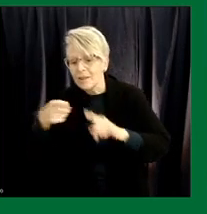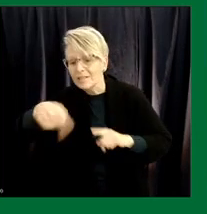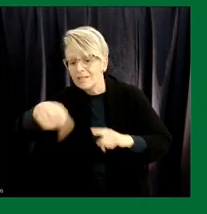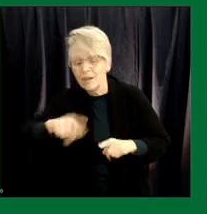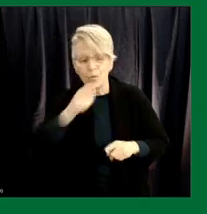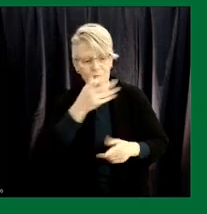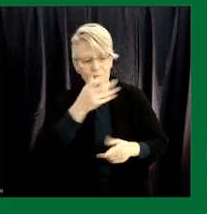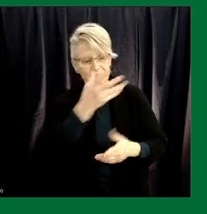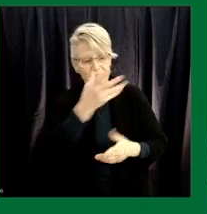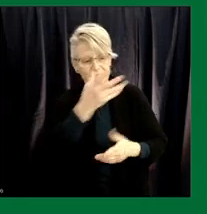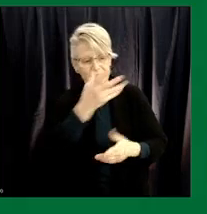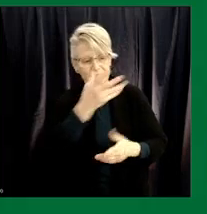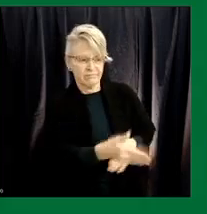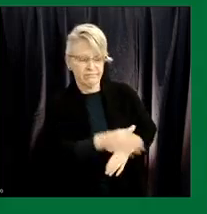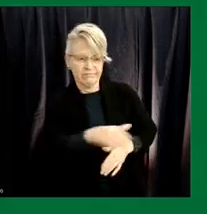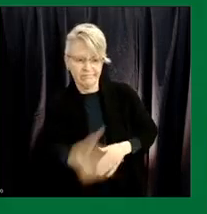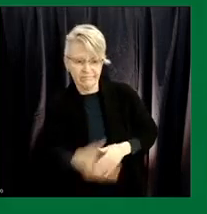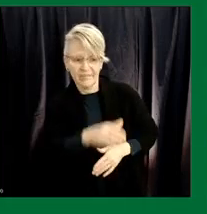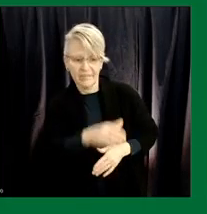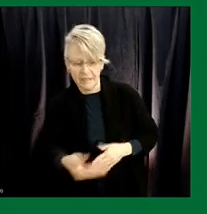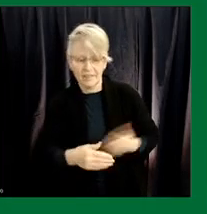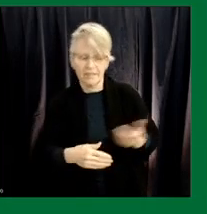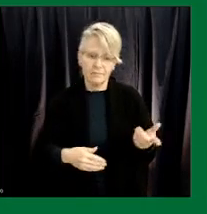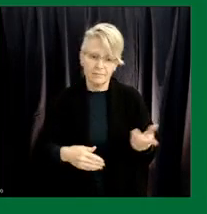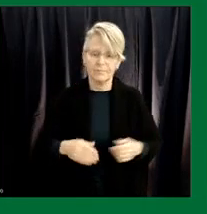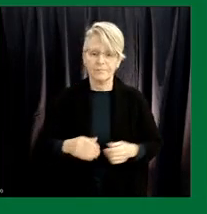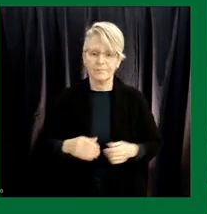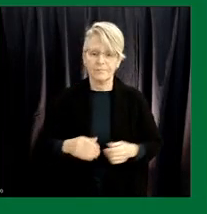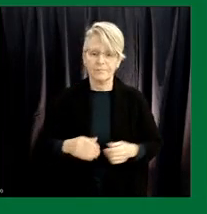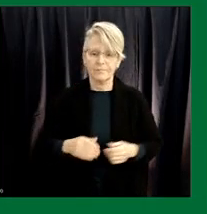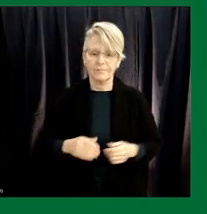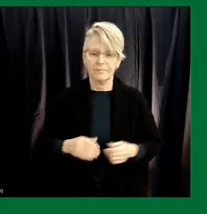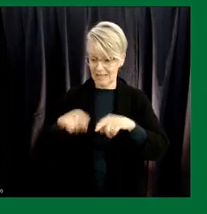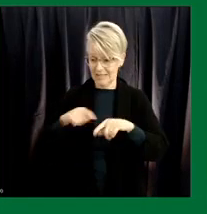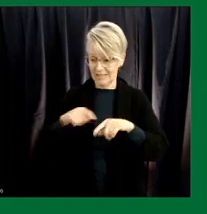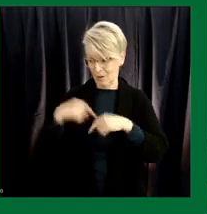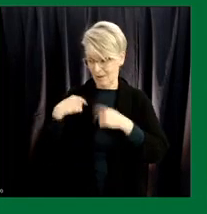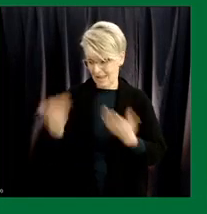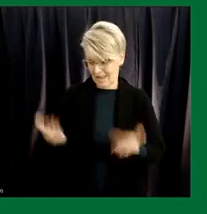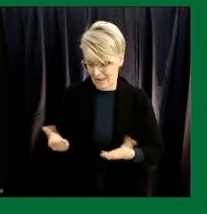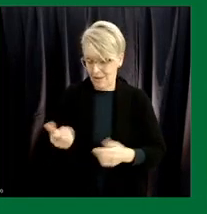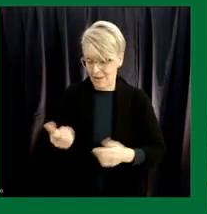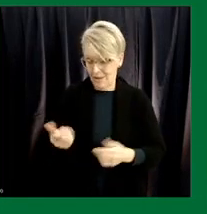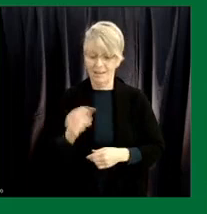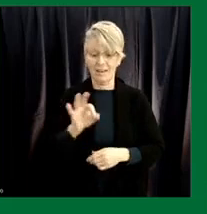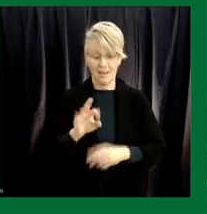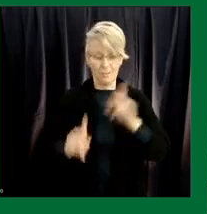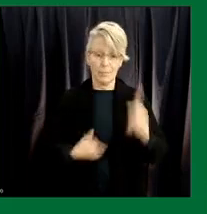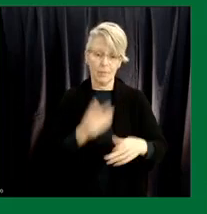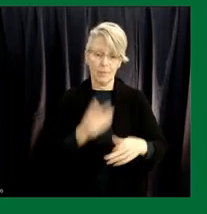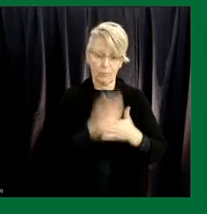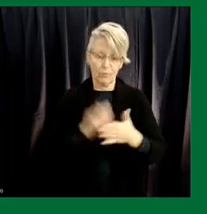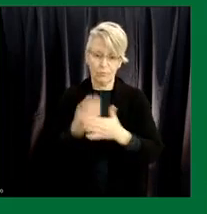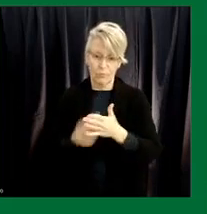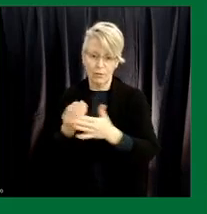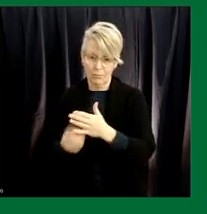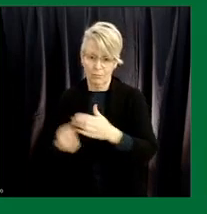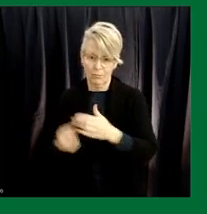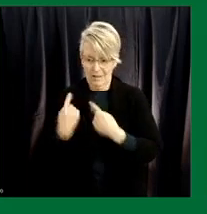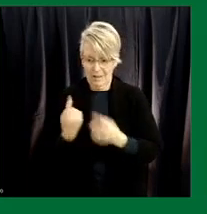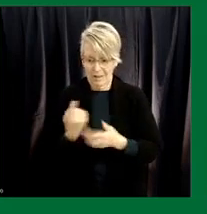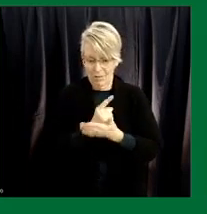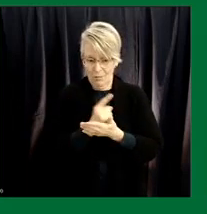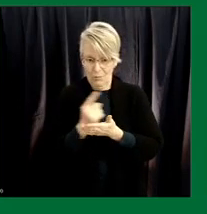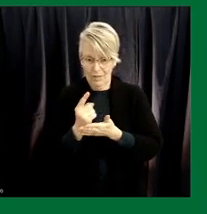lost their lives to COVID-19 since we were last here. 19 residents have passed away over the last week.